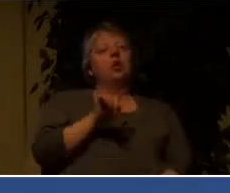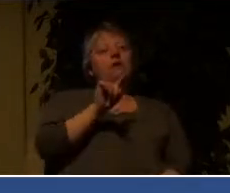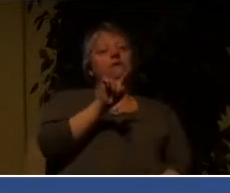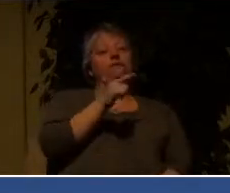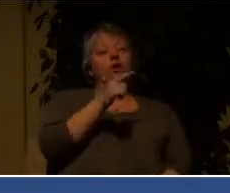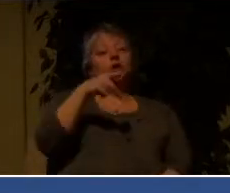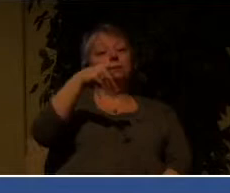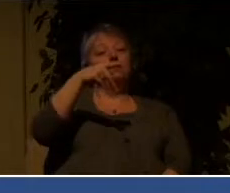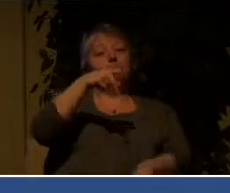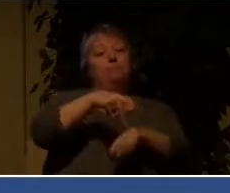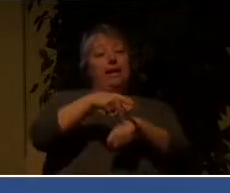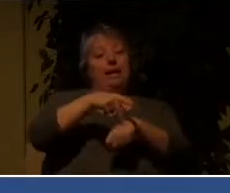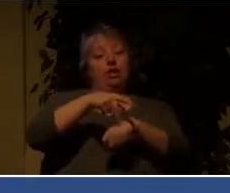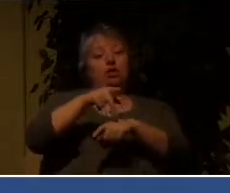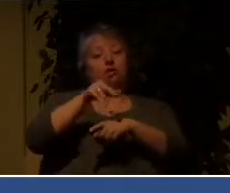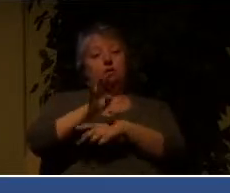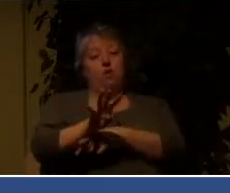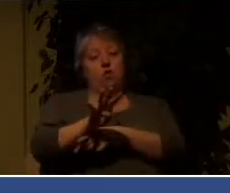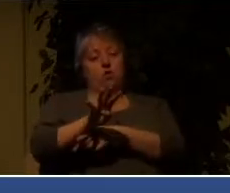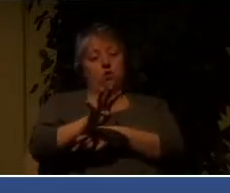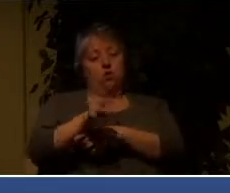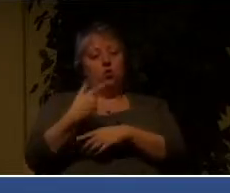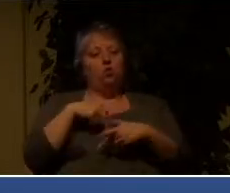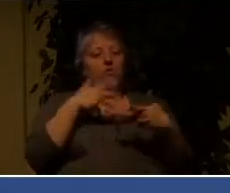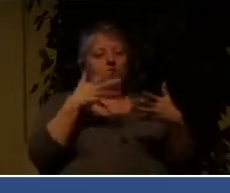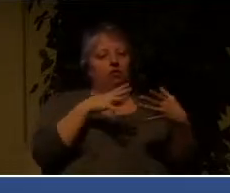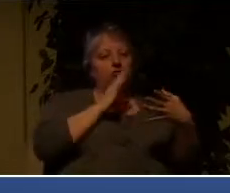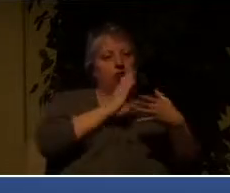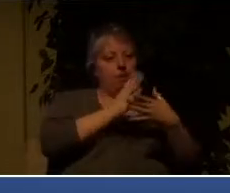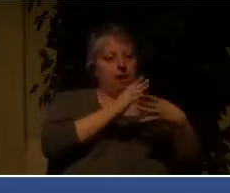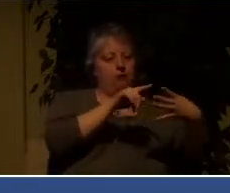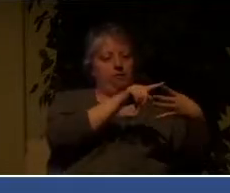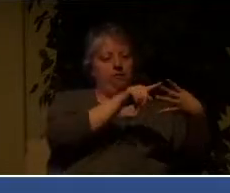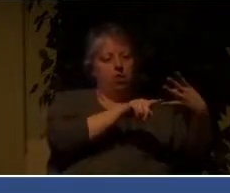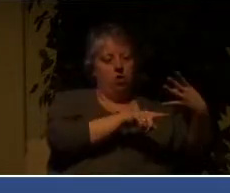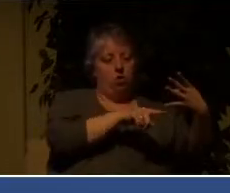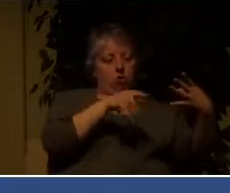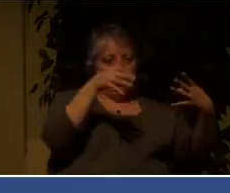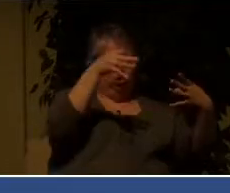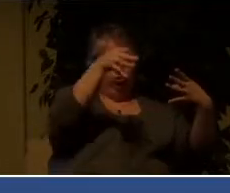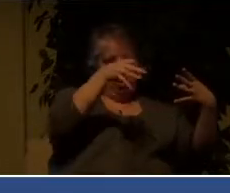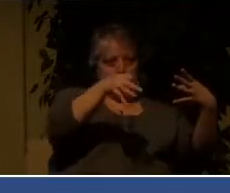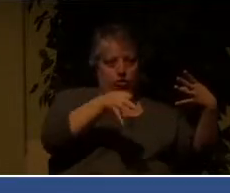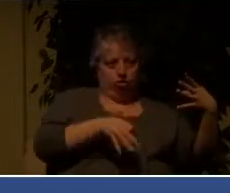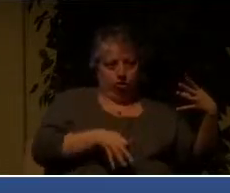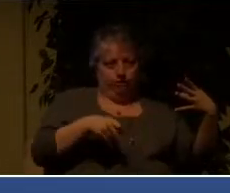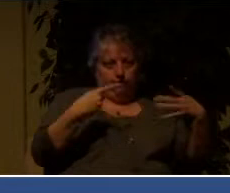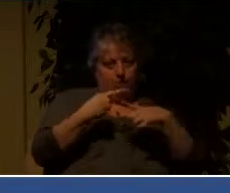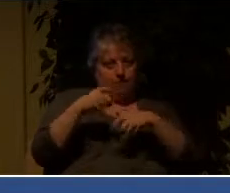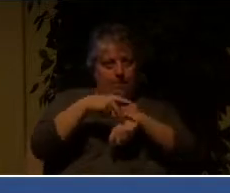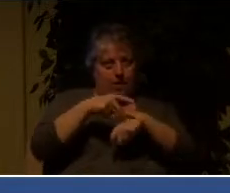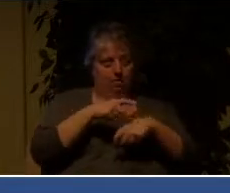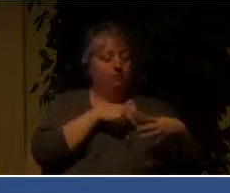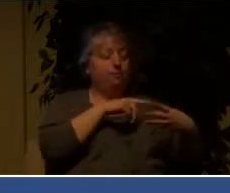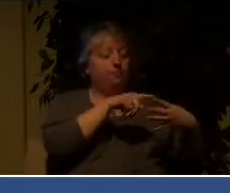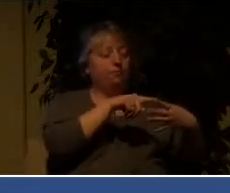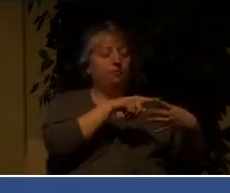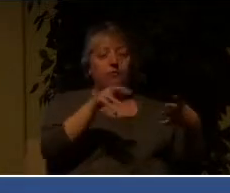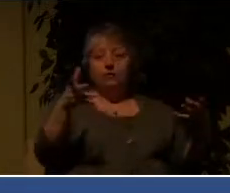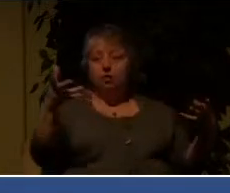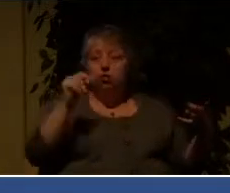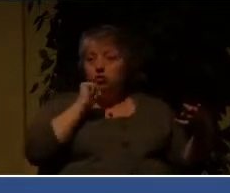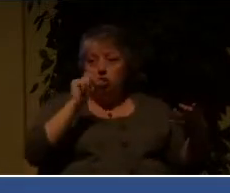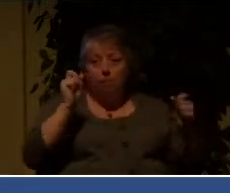seen, we've looked at four out of five instructions that Peter gives us very quickly. He says, don't be surprised,